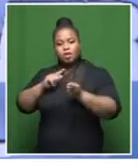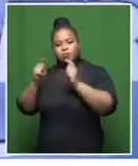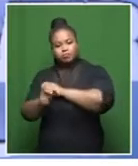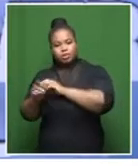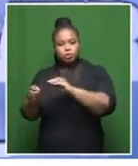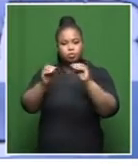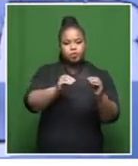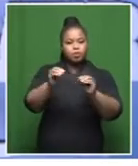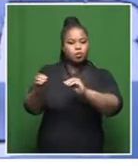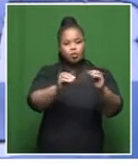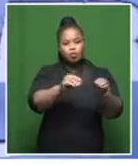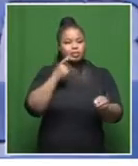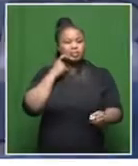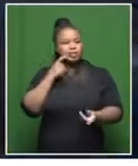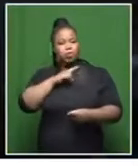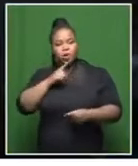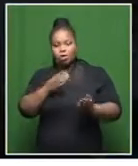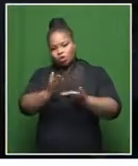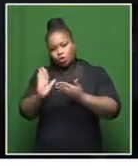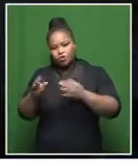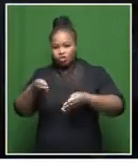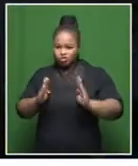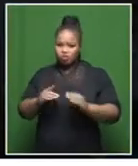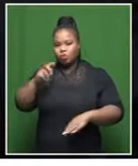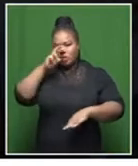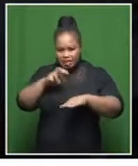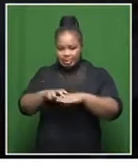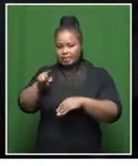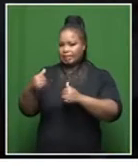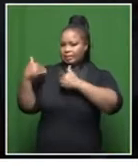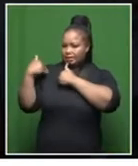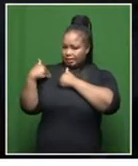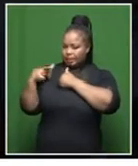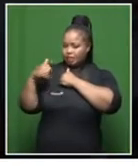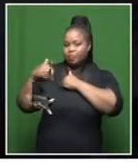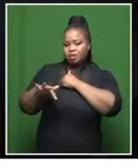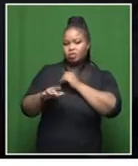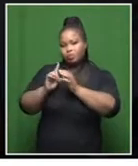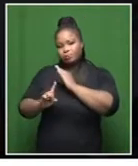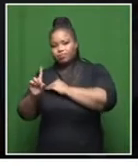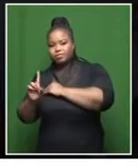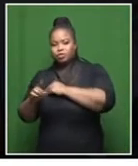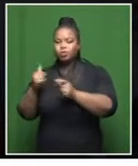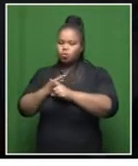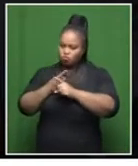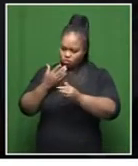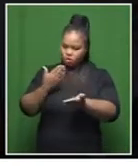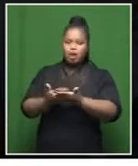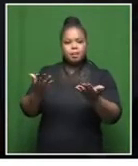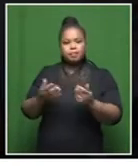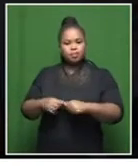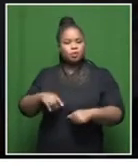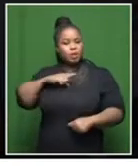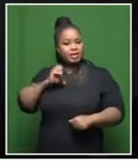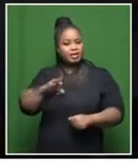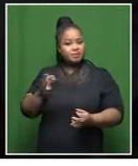next so that you can get them off the street. So you need that safe space as an entry level where newcomers can come if they can't find a